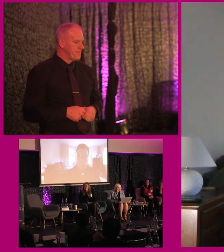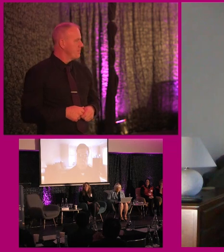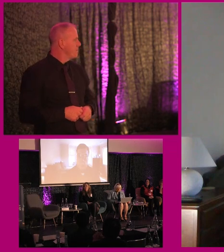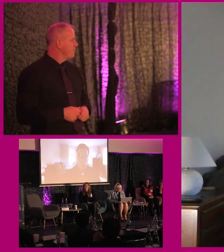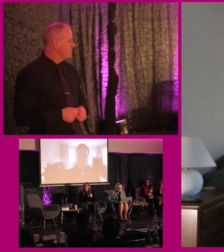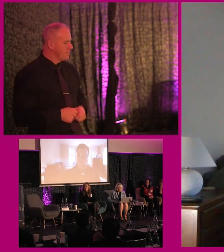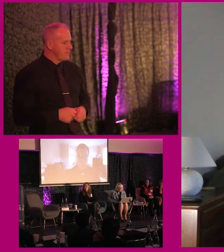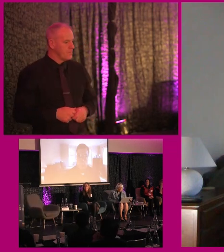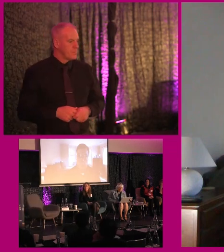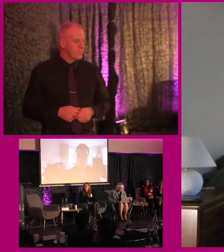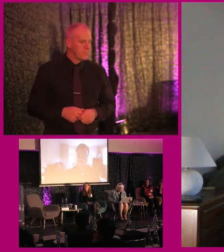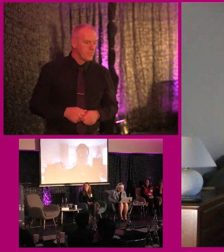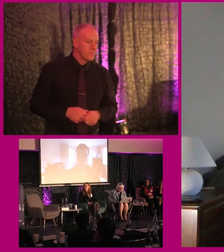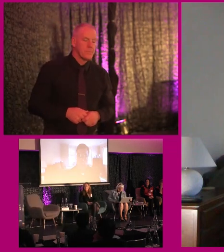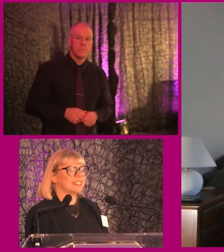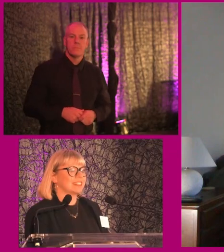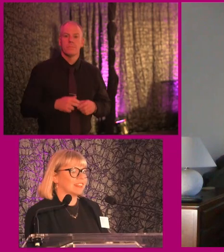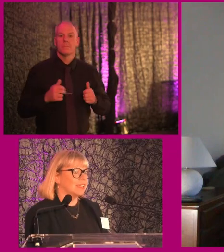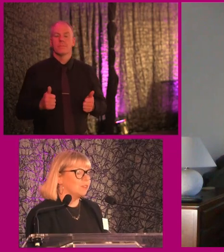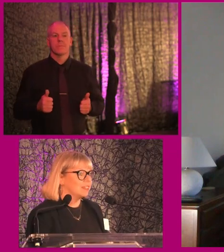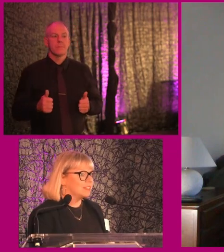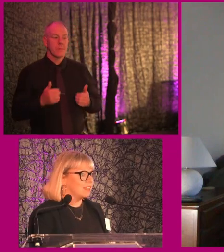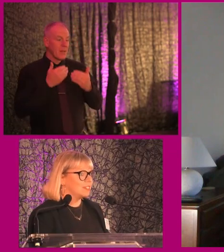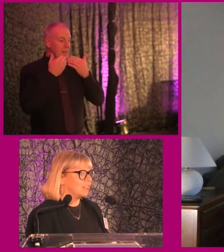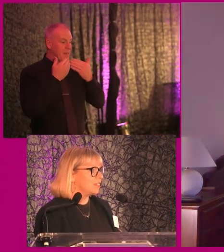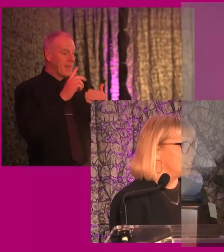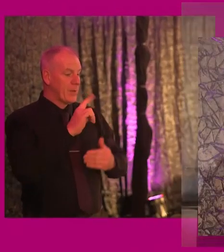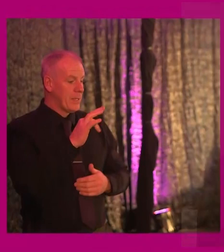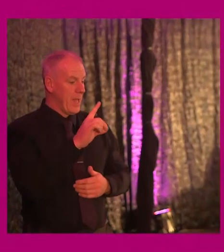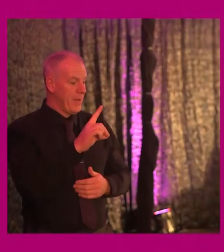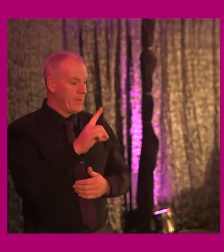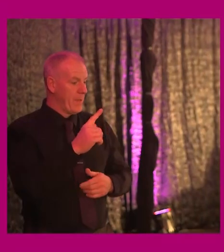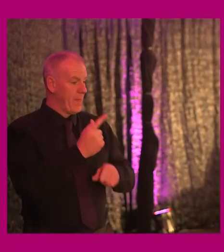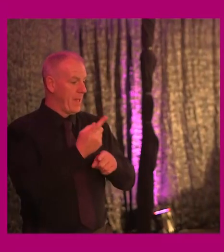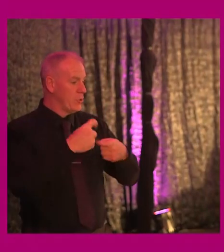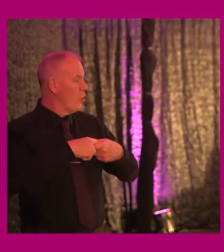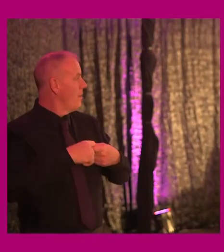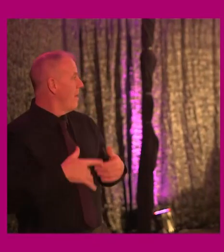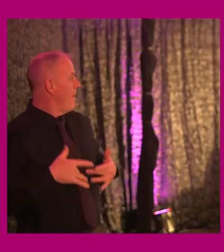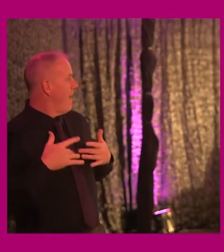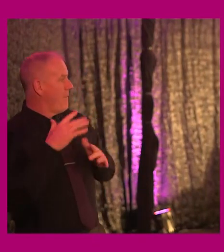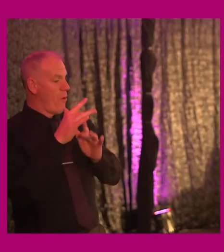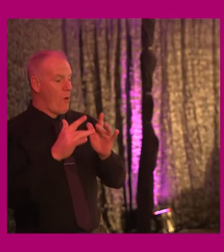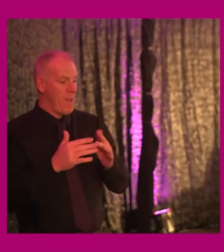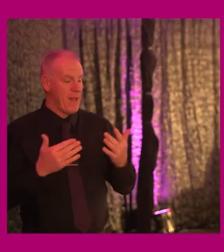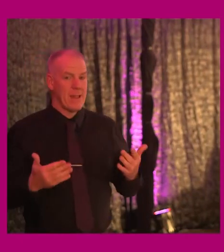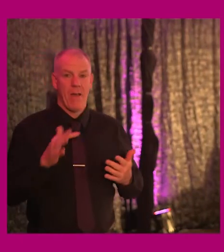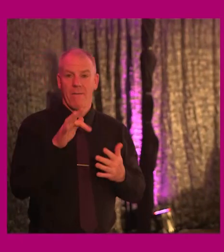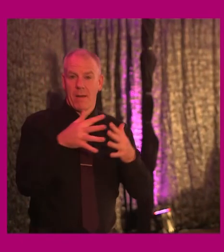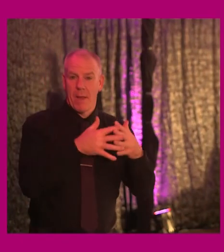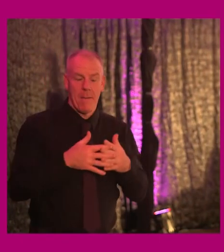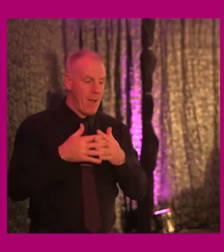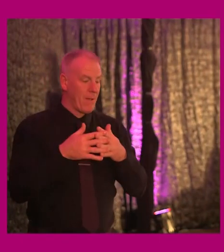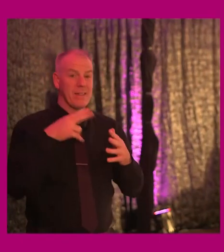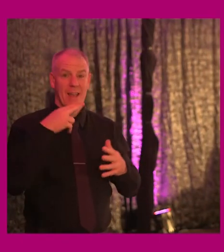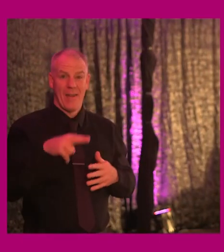Maybe I'll go here. This may be easier. Just to say thank you then to David. David has just joined us there live online from the US this morning or